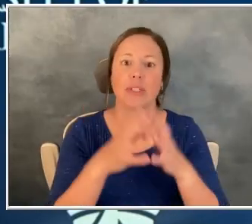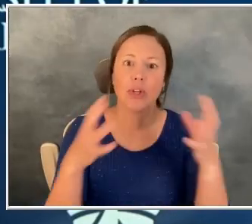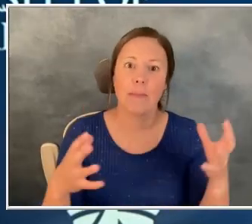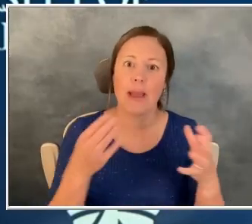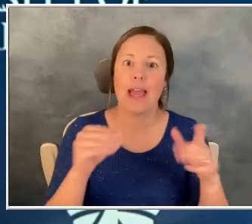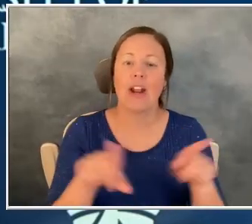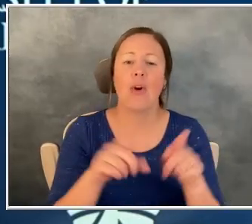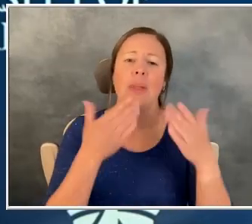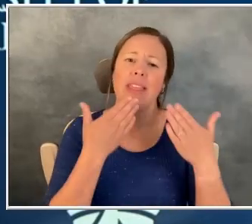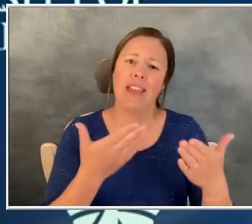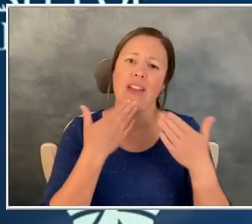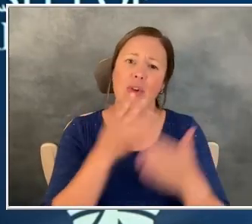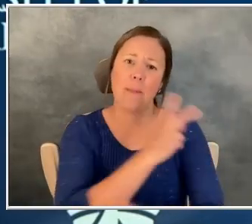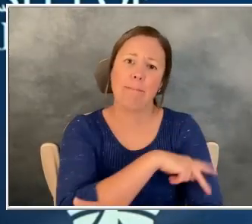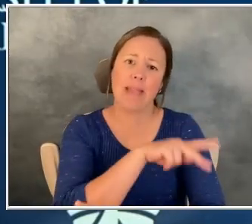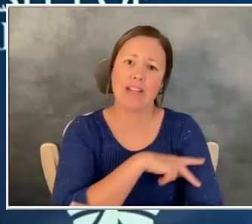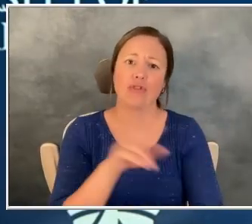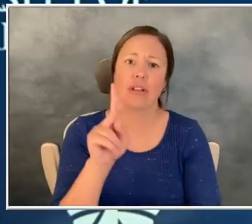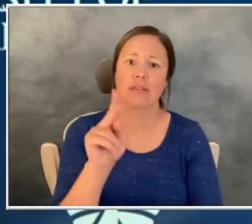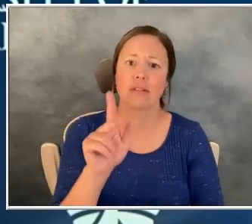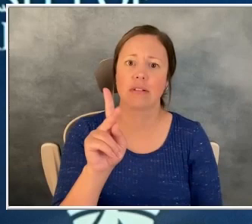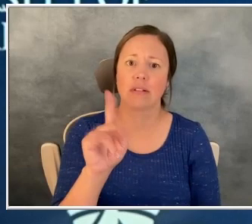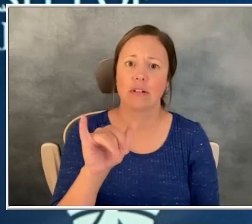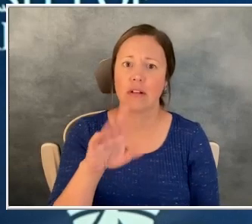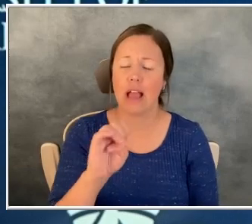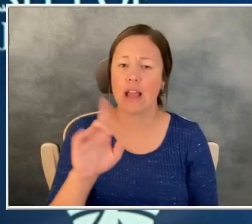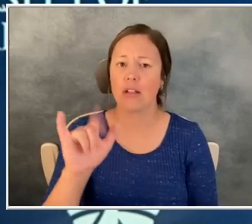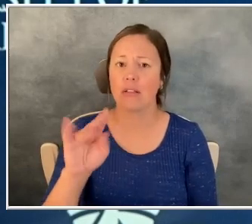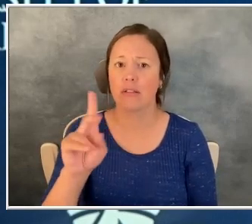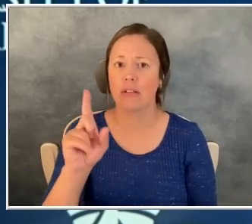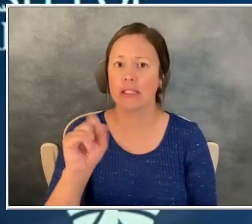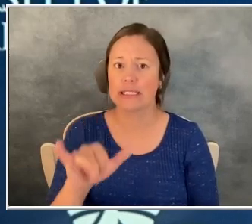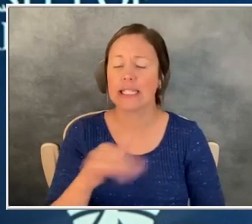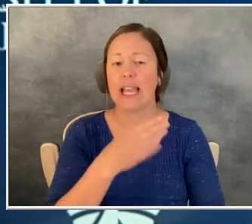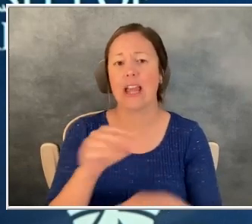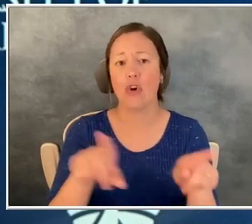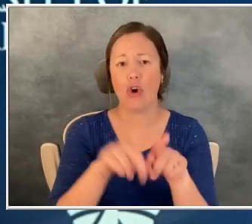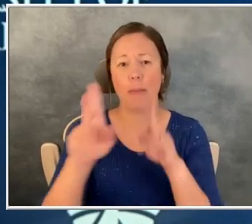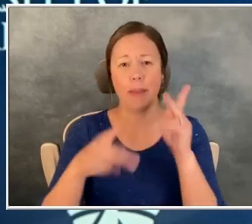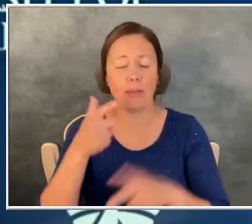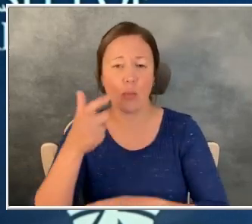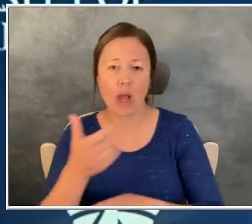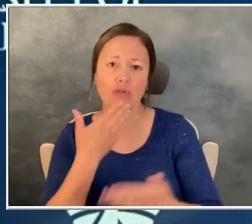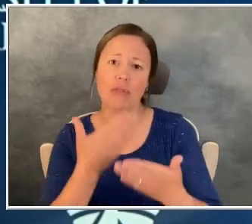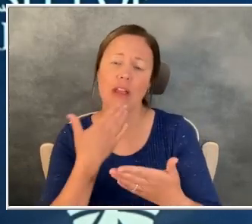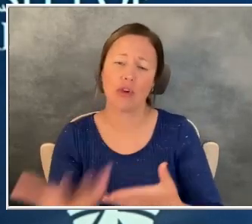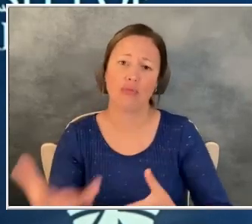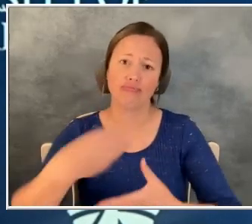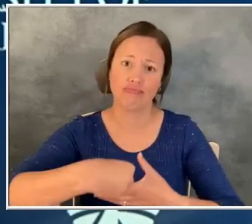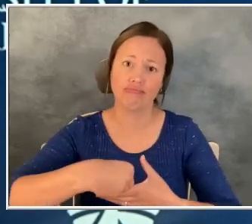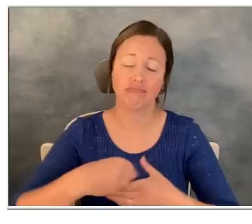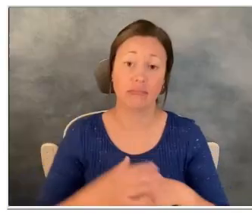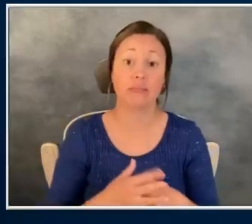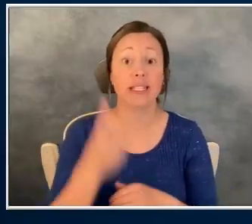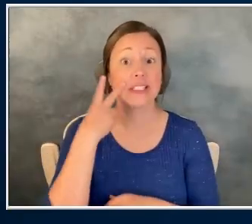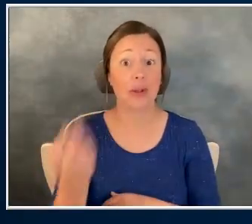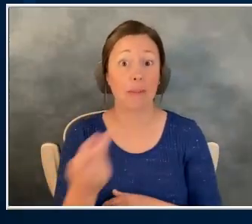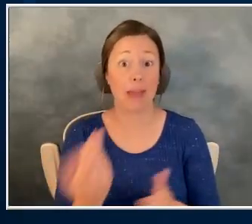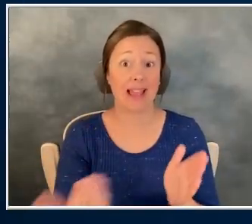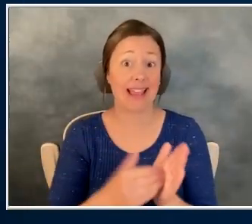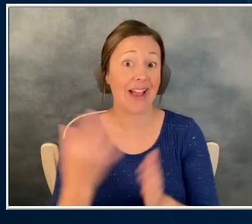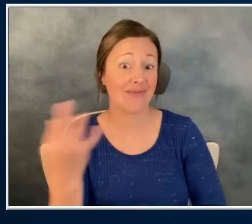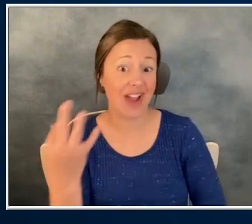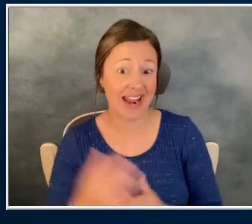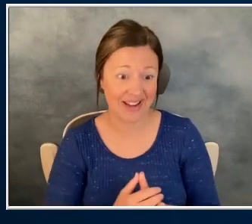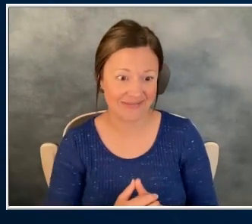our patients, Kyle and Lindsay, for joining us and our audience. Thank you for joining the conversation. We will see you back here on Friday. Coming up